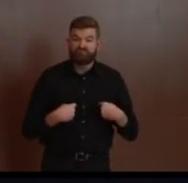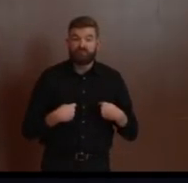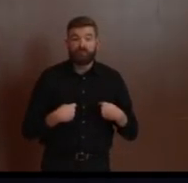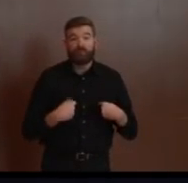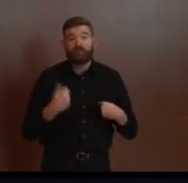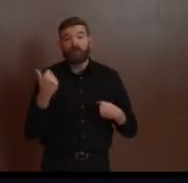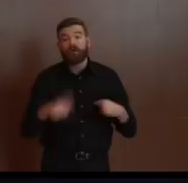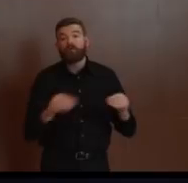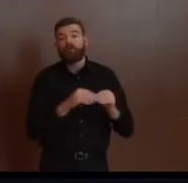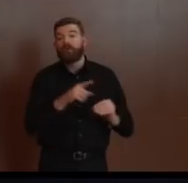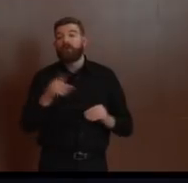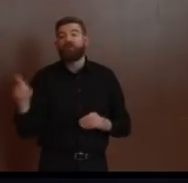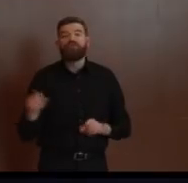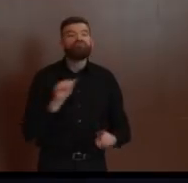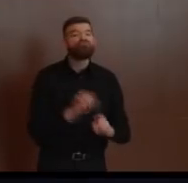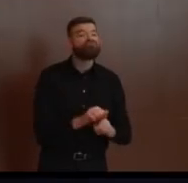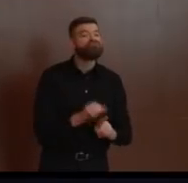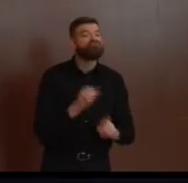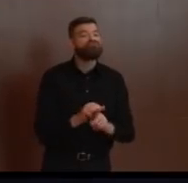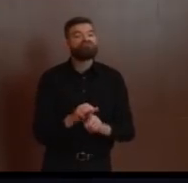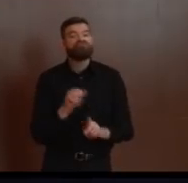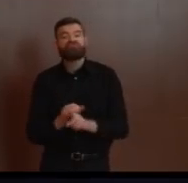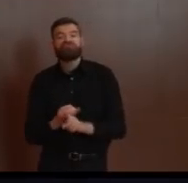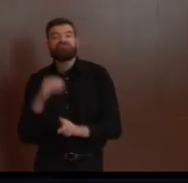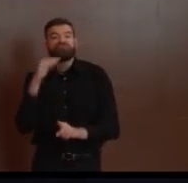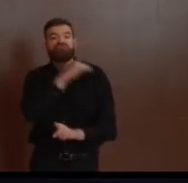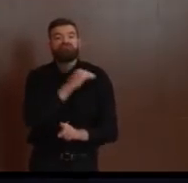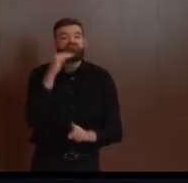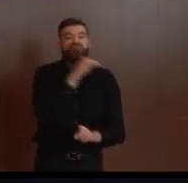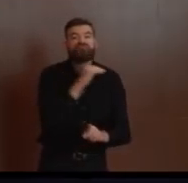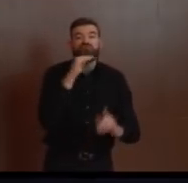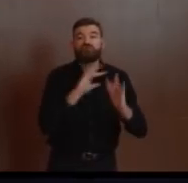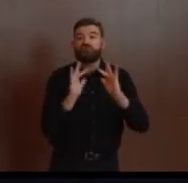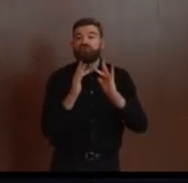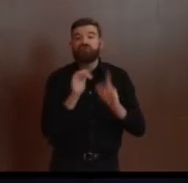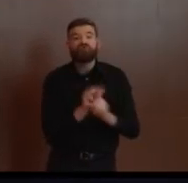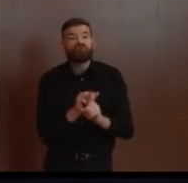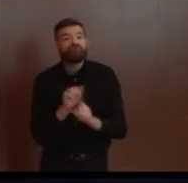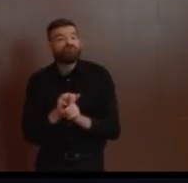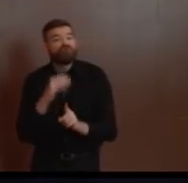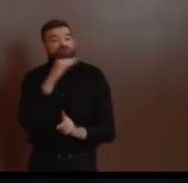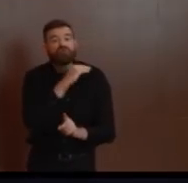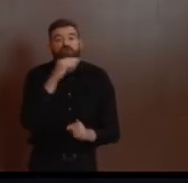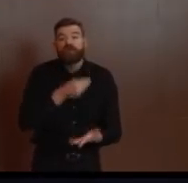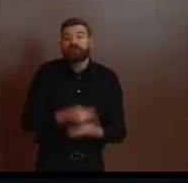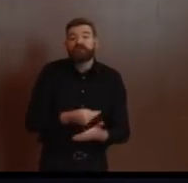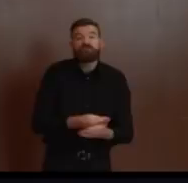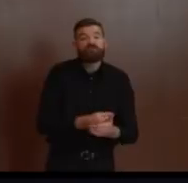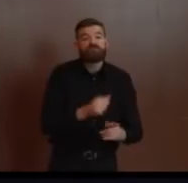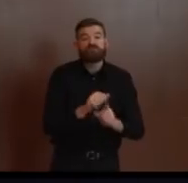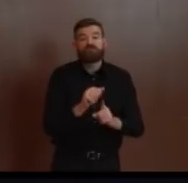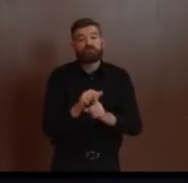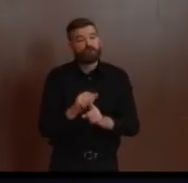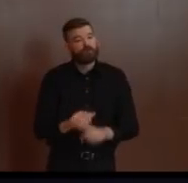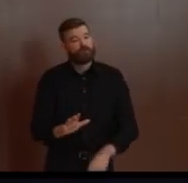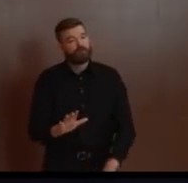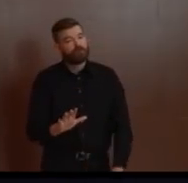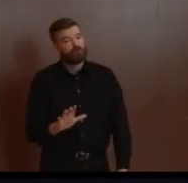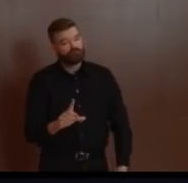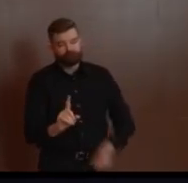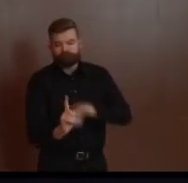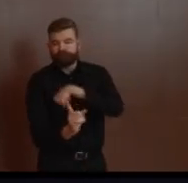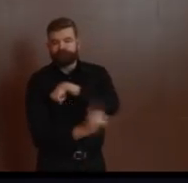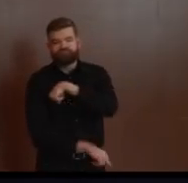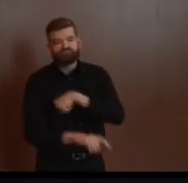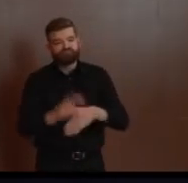Additional cyber frauds are going to come. Additional financial fraud cases are going to come, particularly when federal money start to flow in